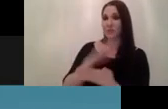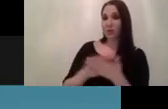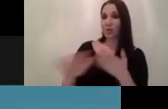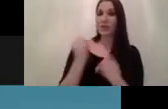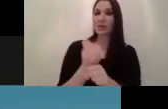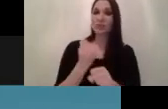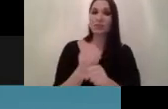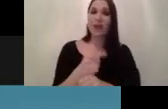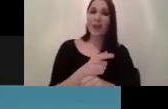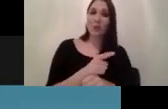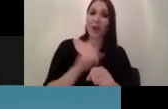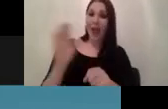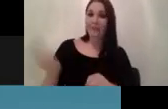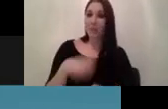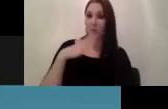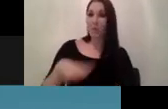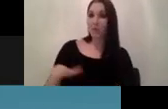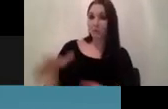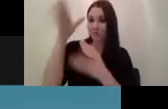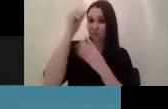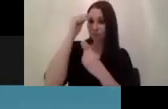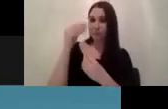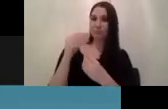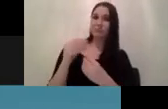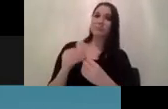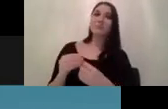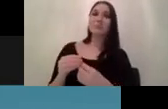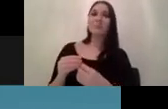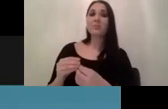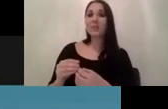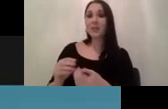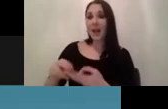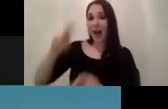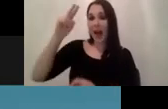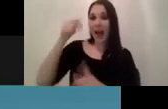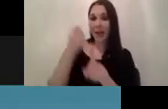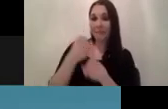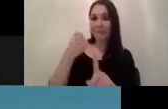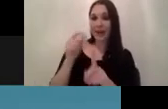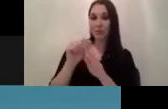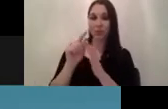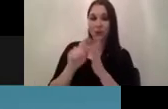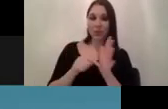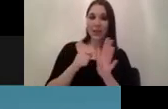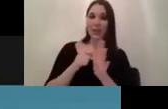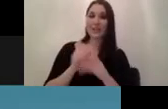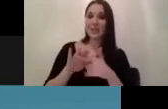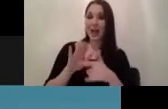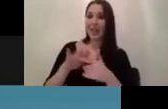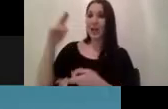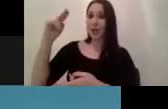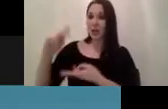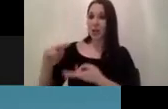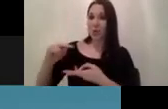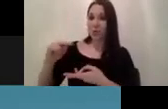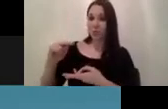projects which everyone eventually wants to land high risk high impact projects and then you also have high risk and low impact projects